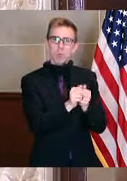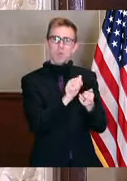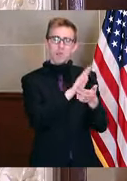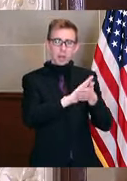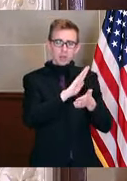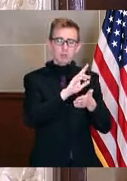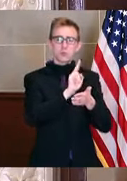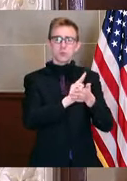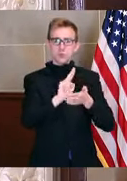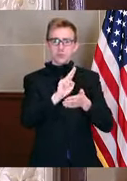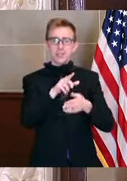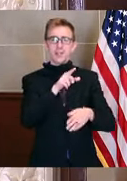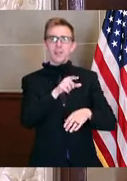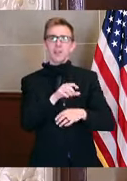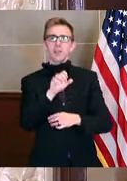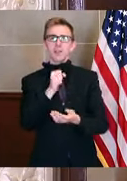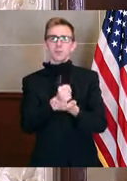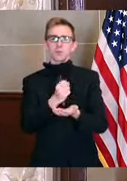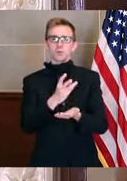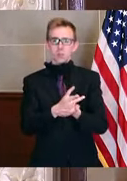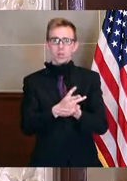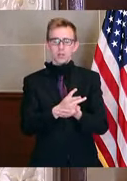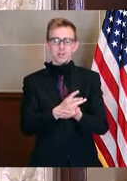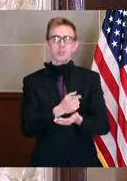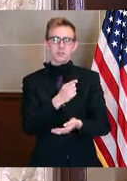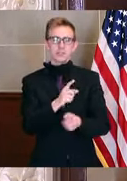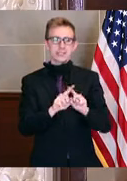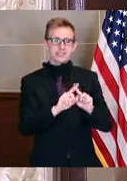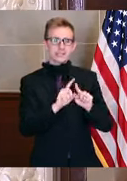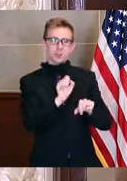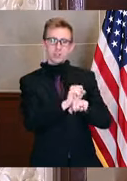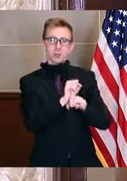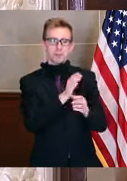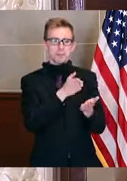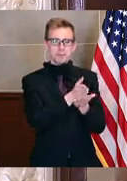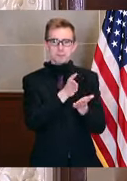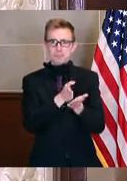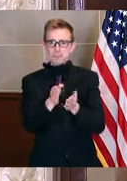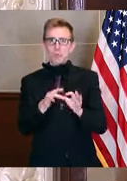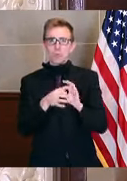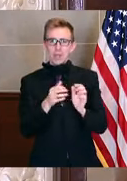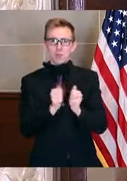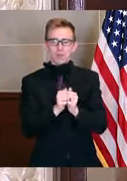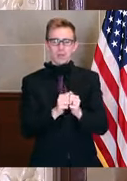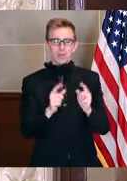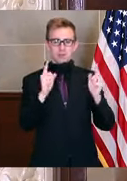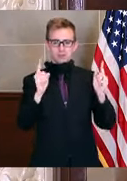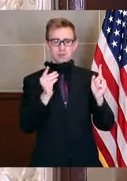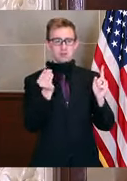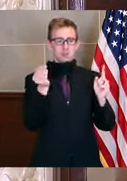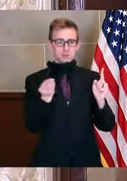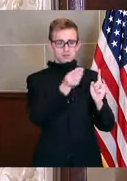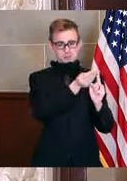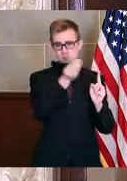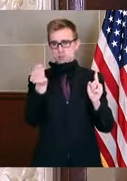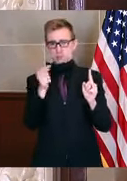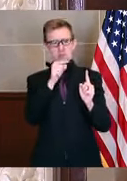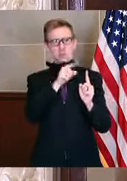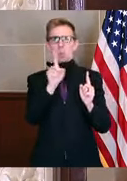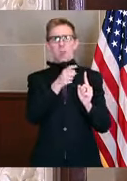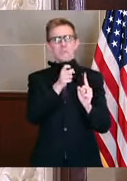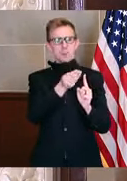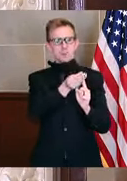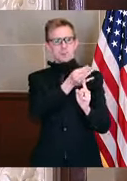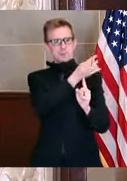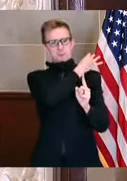universities, schools of social work, uh, and other kinds of professions that are closely related to contact tracing to recruit, uh, people to work in that occupation.